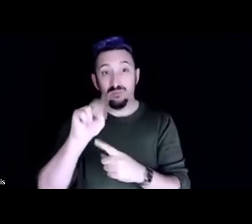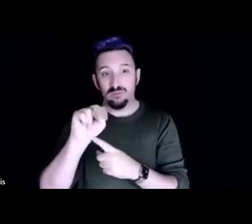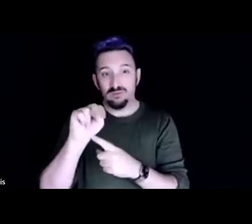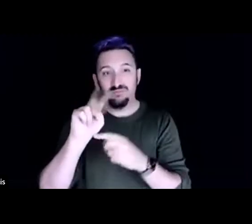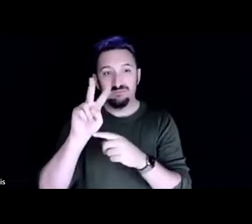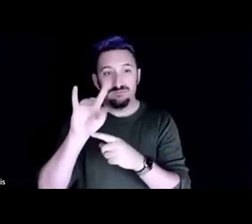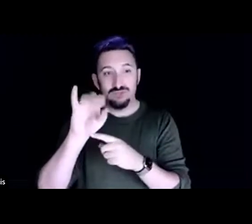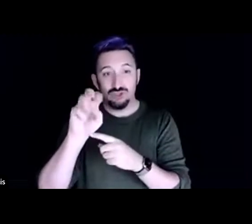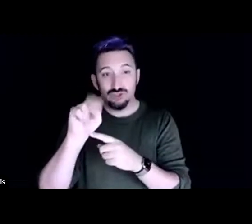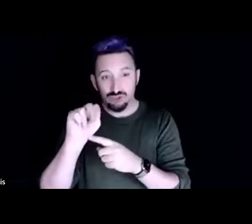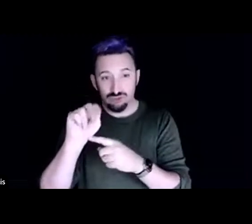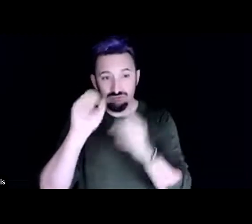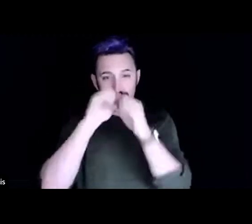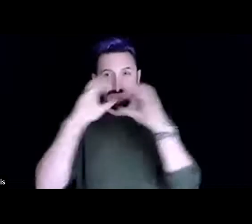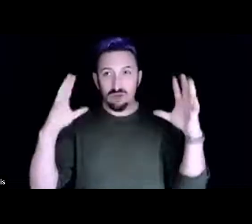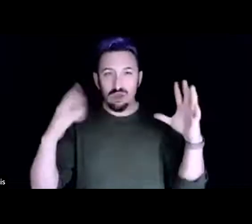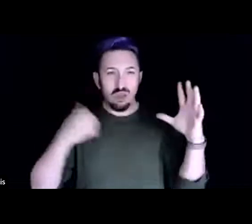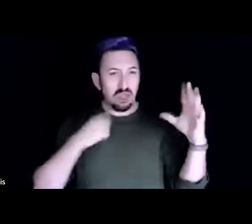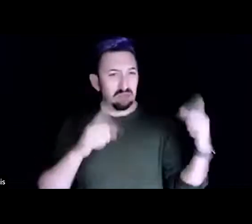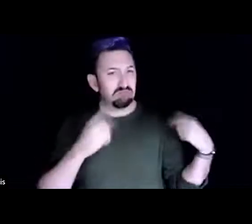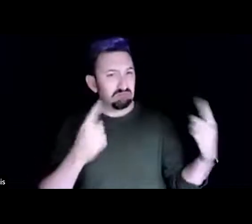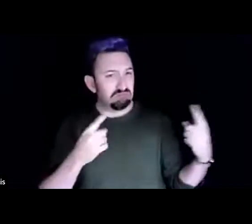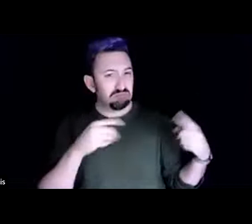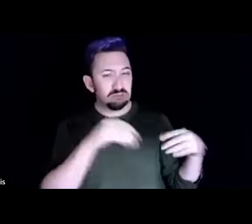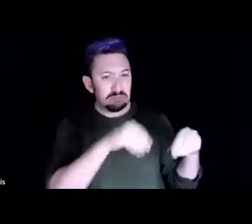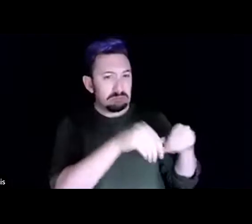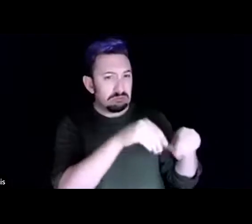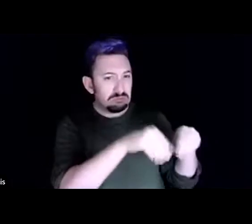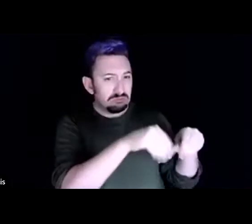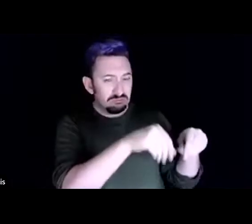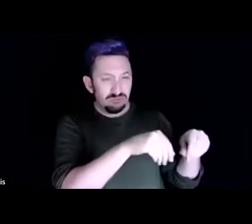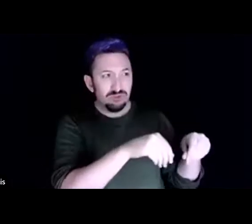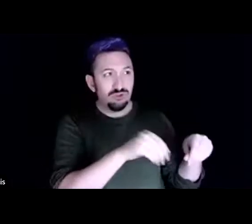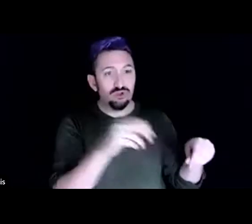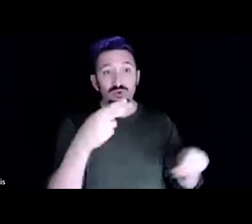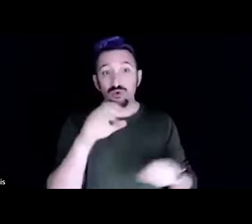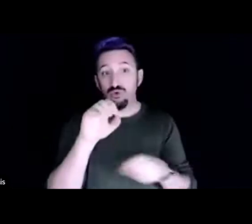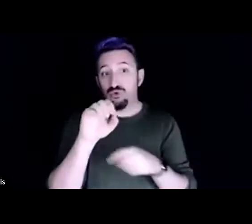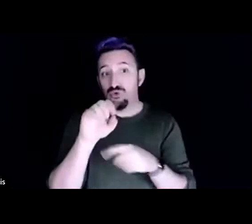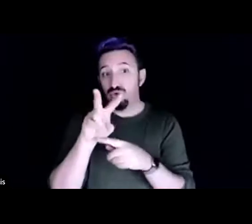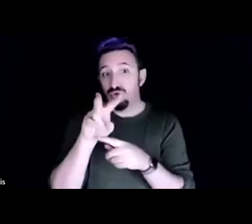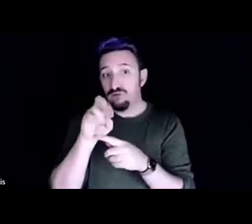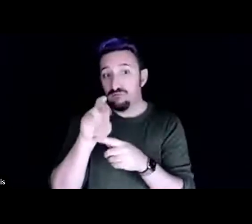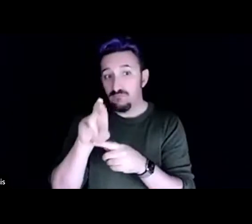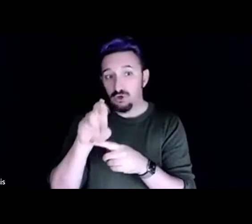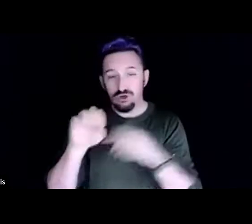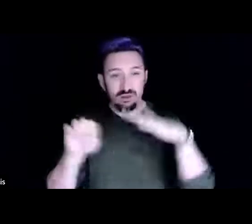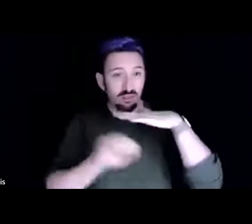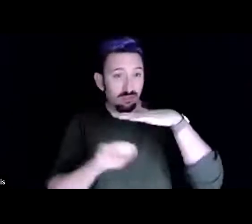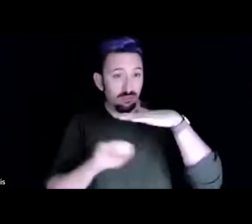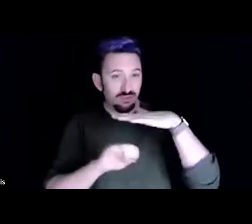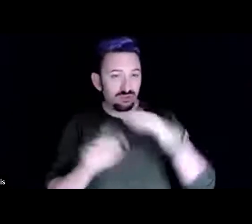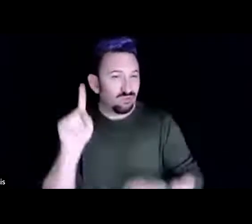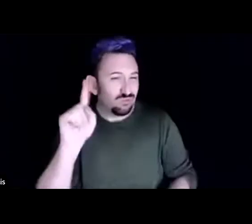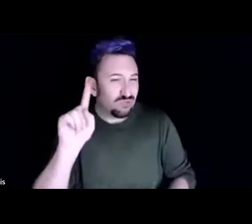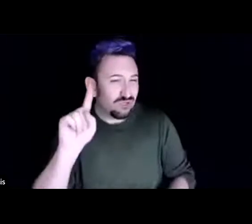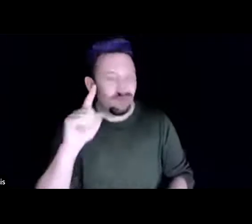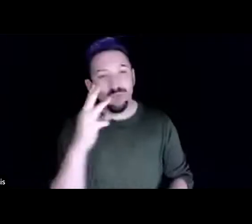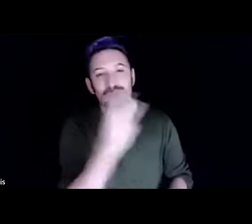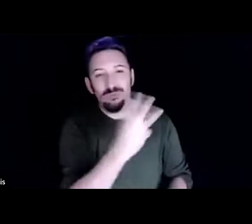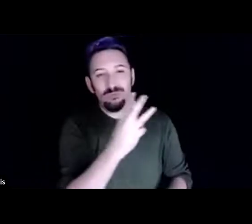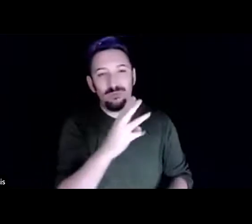particular garden. At a school called Hoover elementary in West Oakland should you be from there. and um